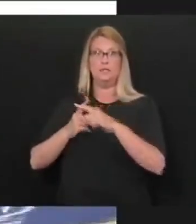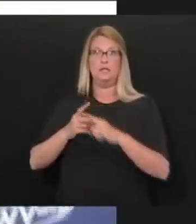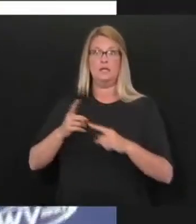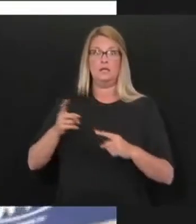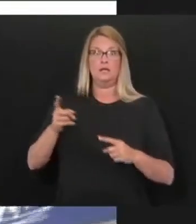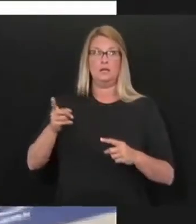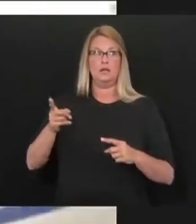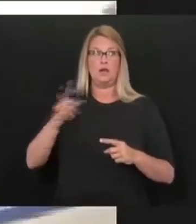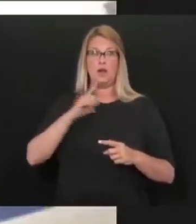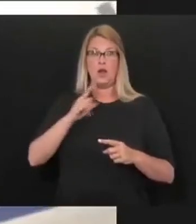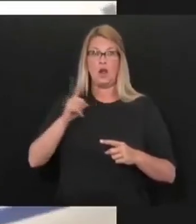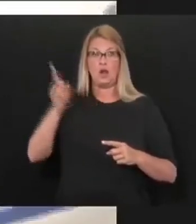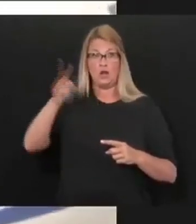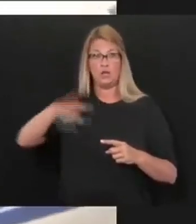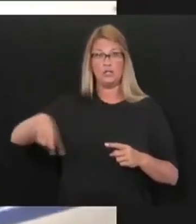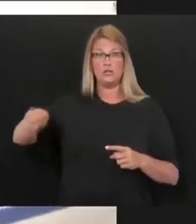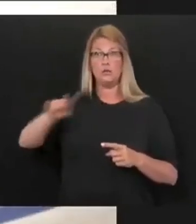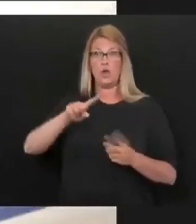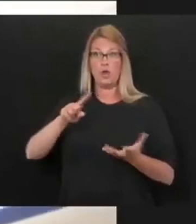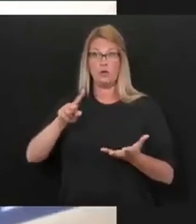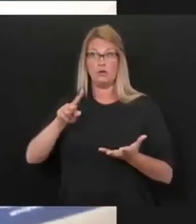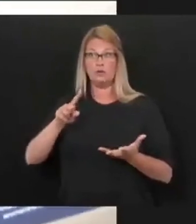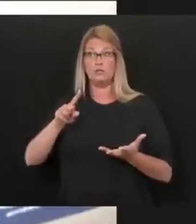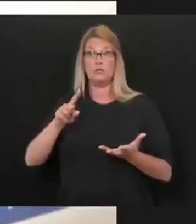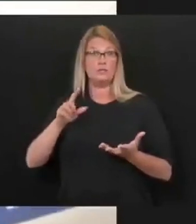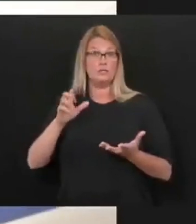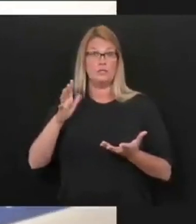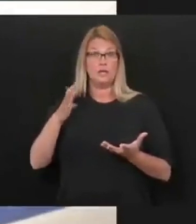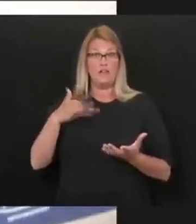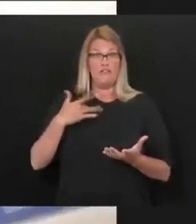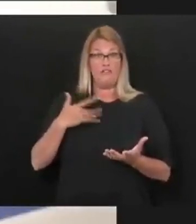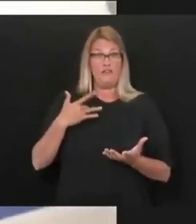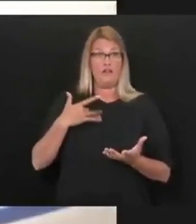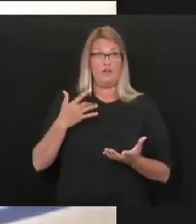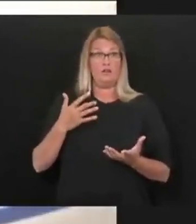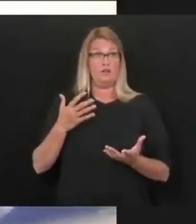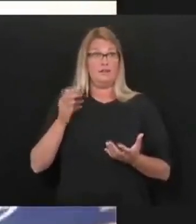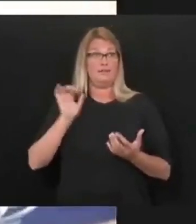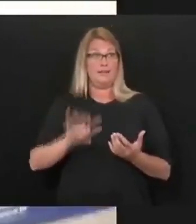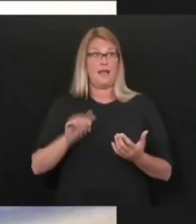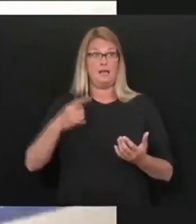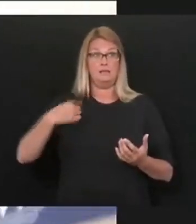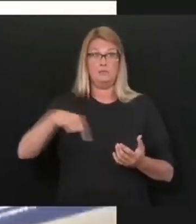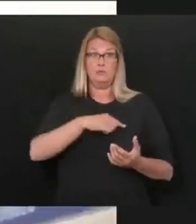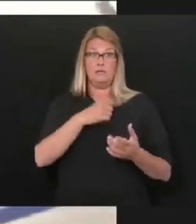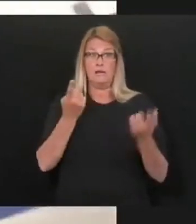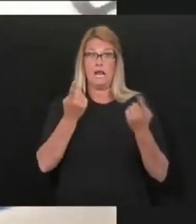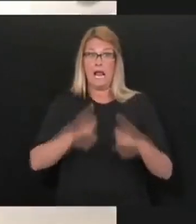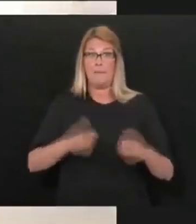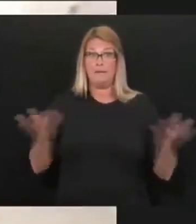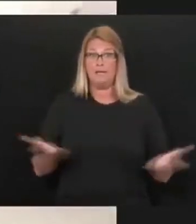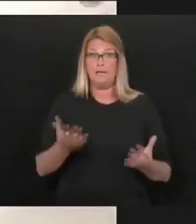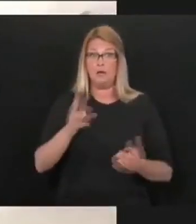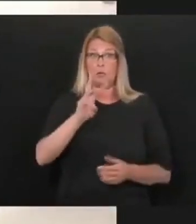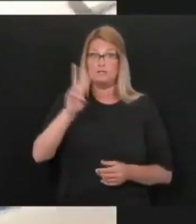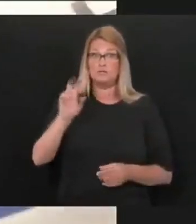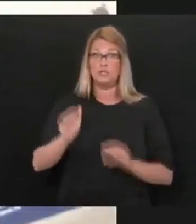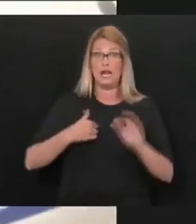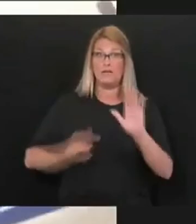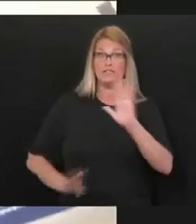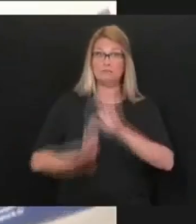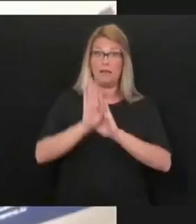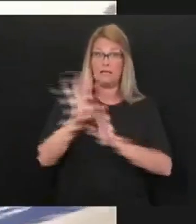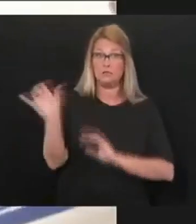we better not do that here in these 20 states that are having a spike? How close are you watching that? What are your lessons learned?